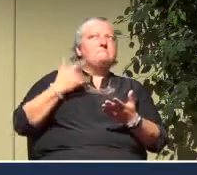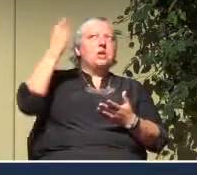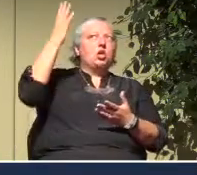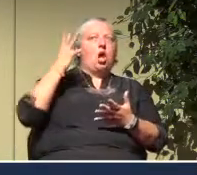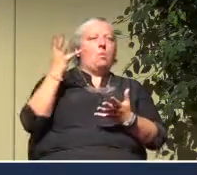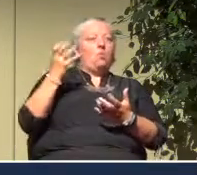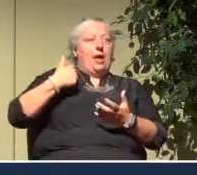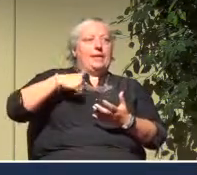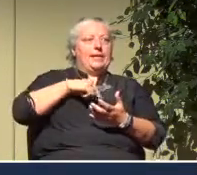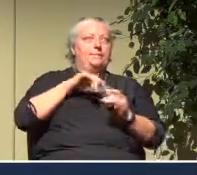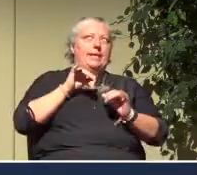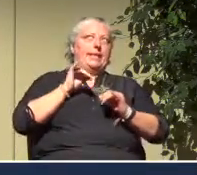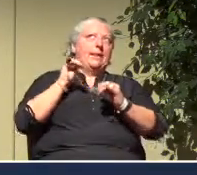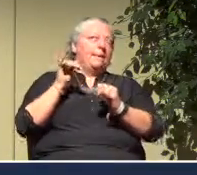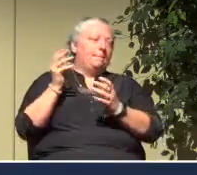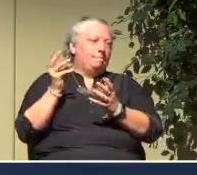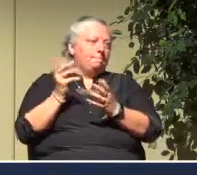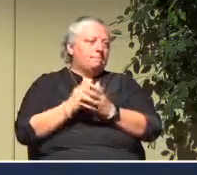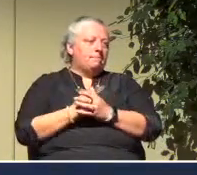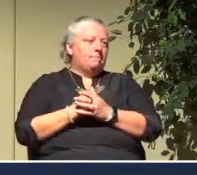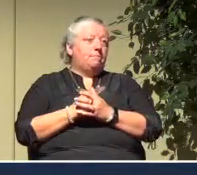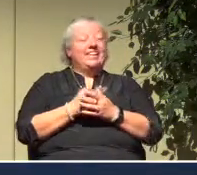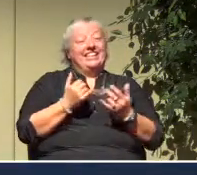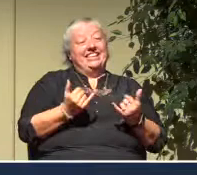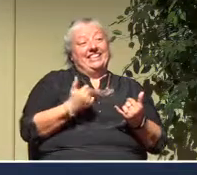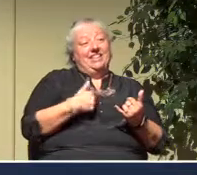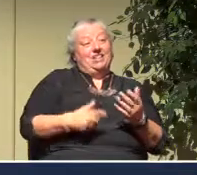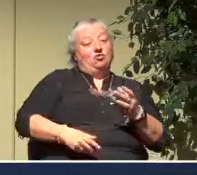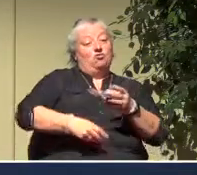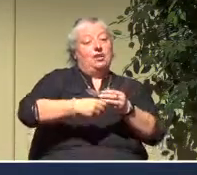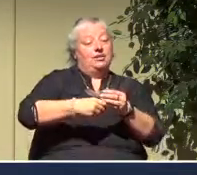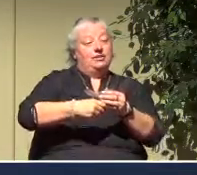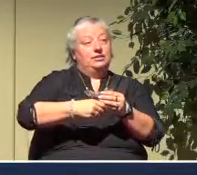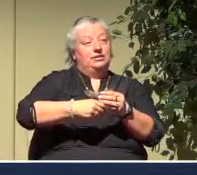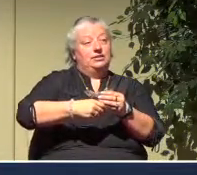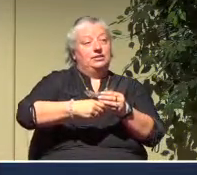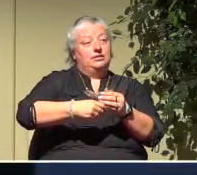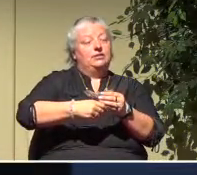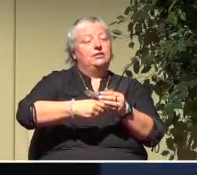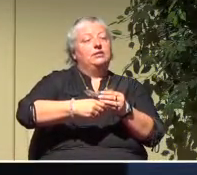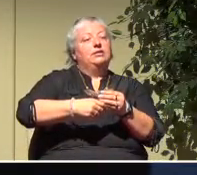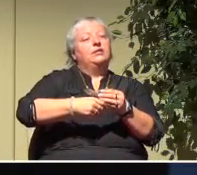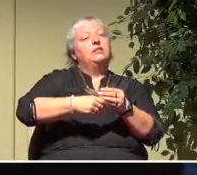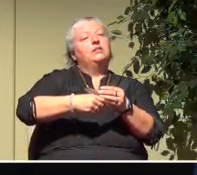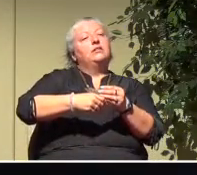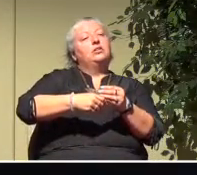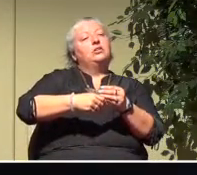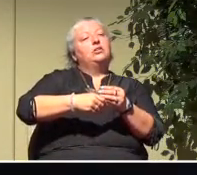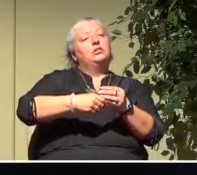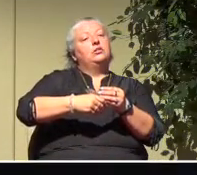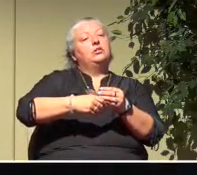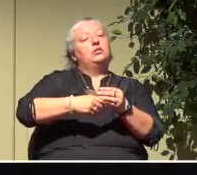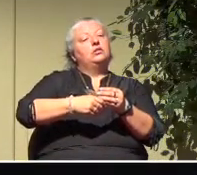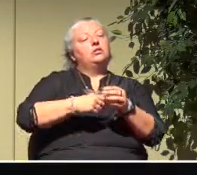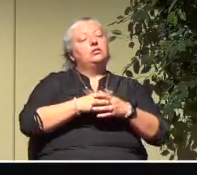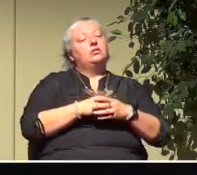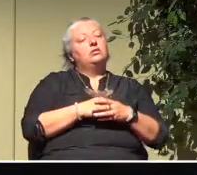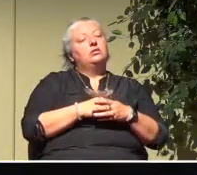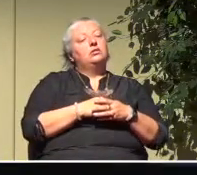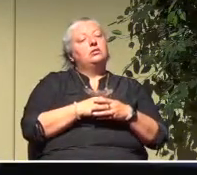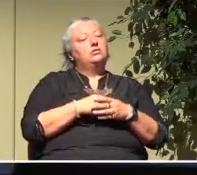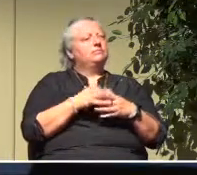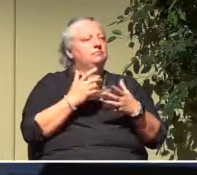be like. And this week, I want to add another comment to this about the six themes, and that's this.